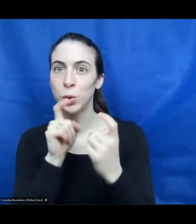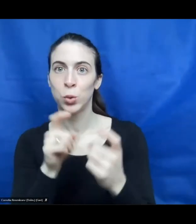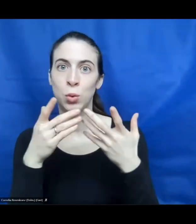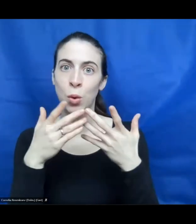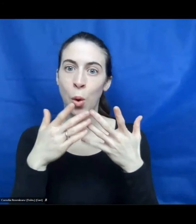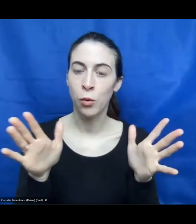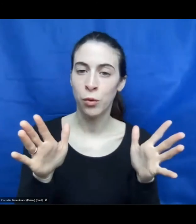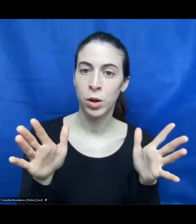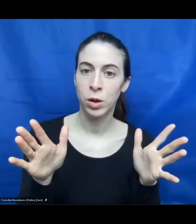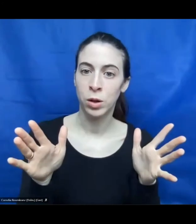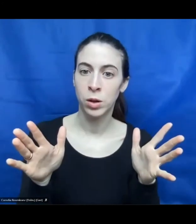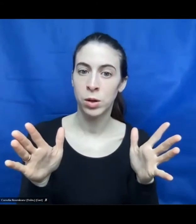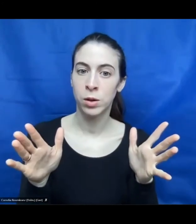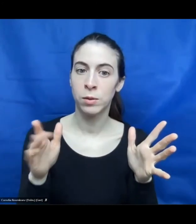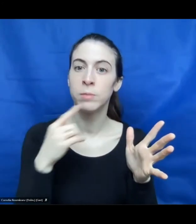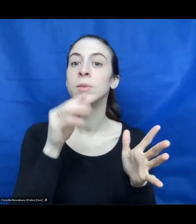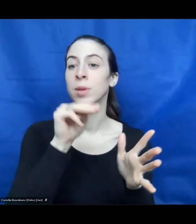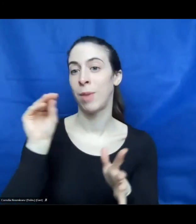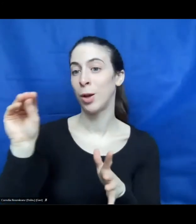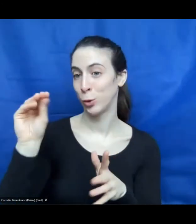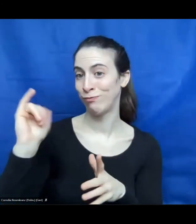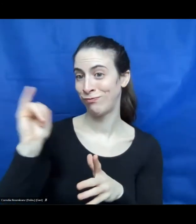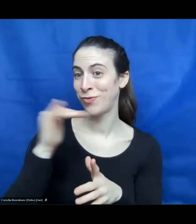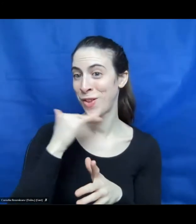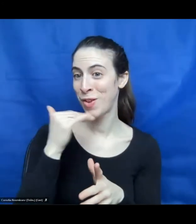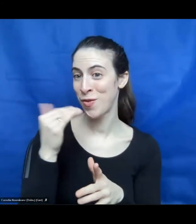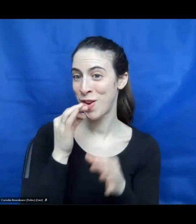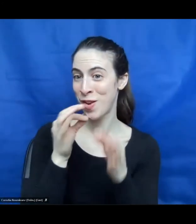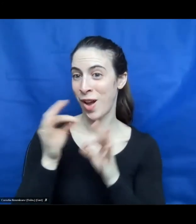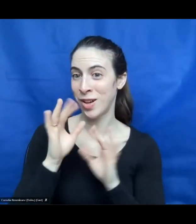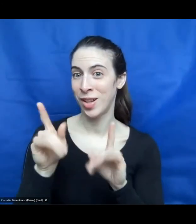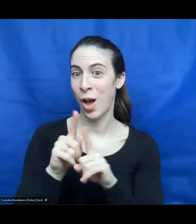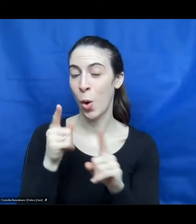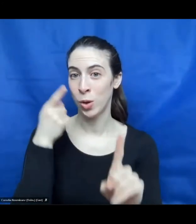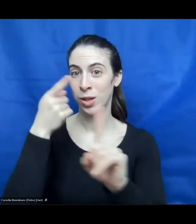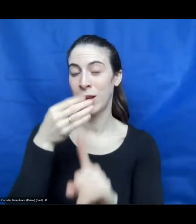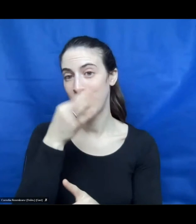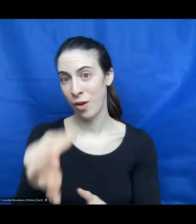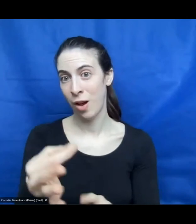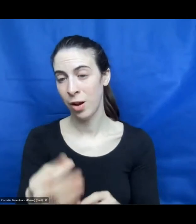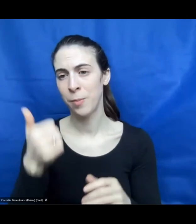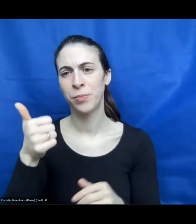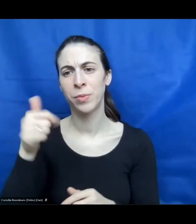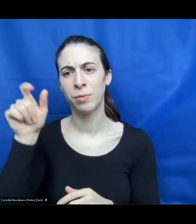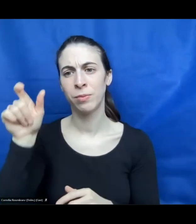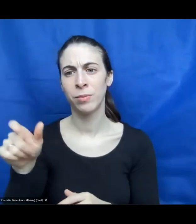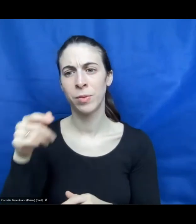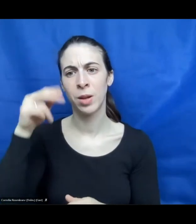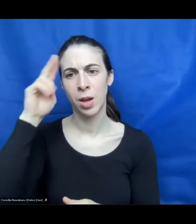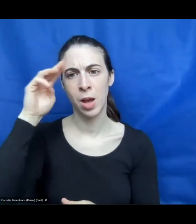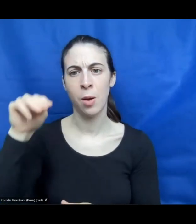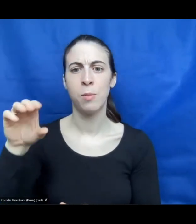Markus, we have questions. Yeah. We have questions to you. Very good. There is one time, Mr. Morandel,